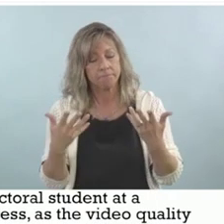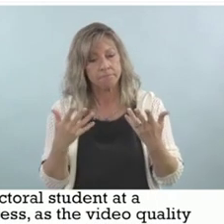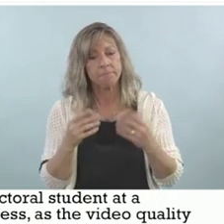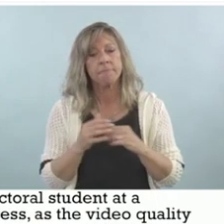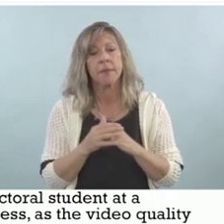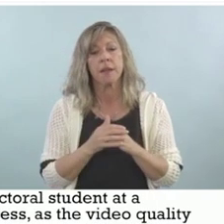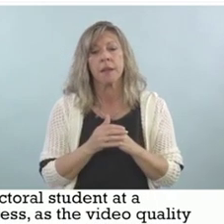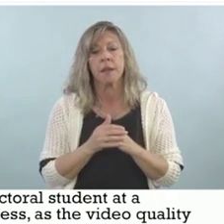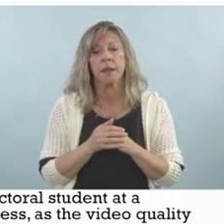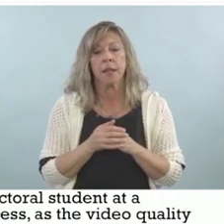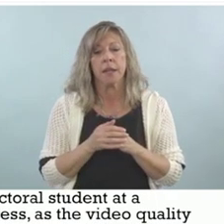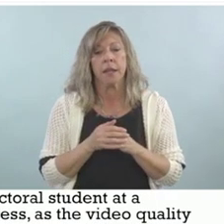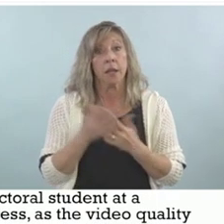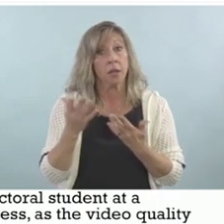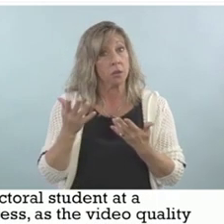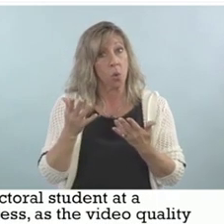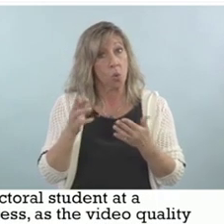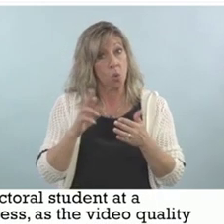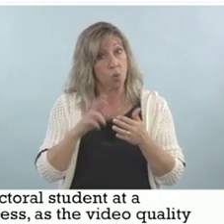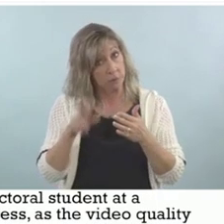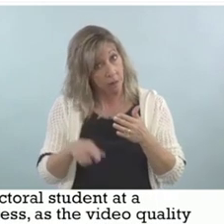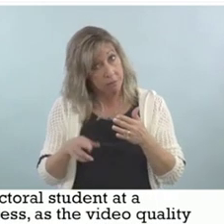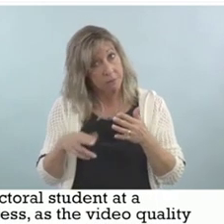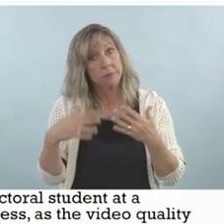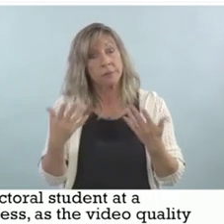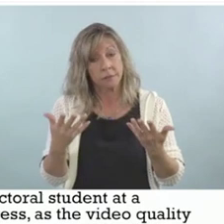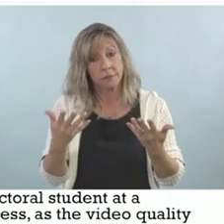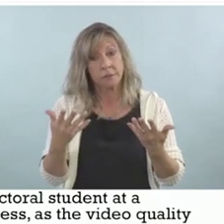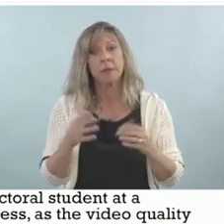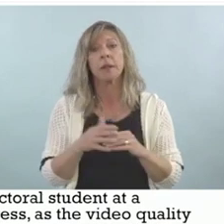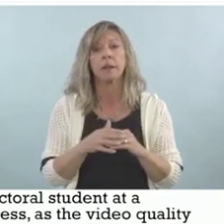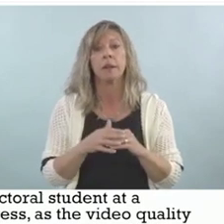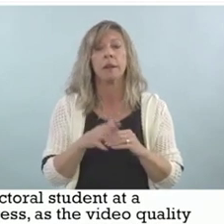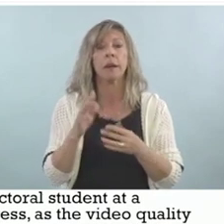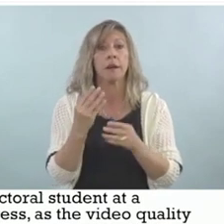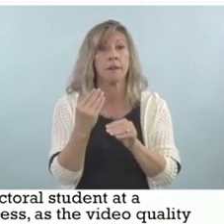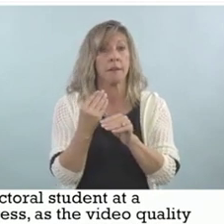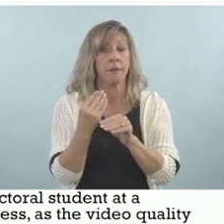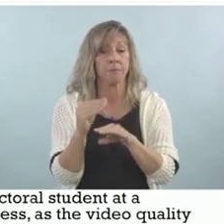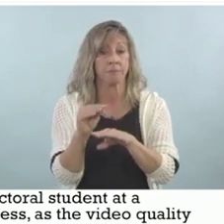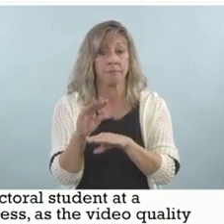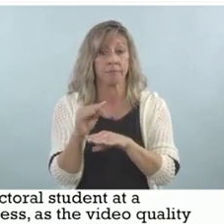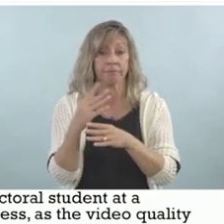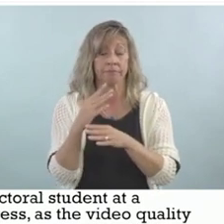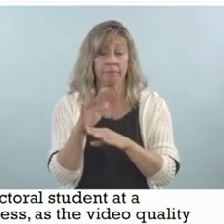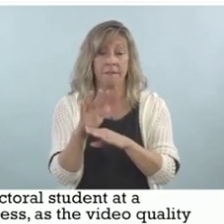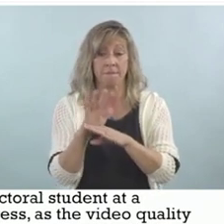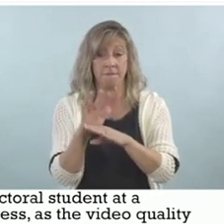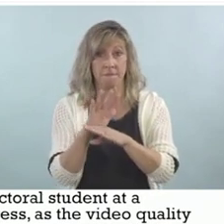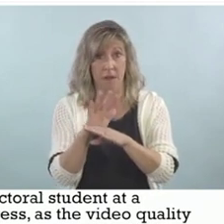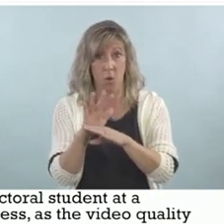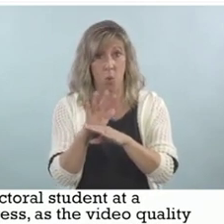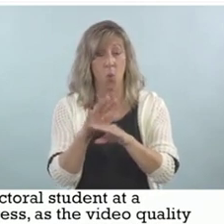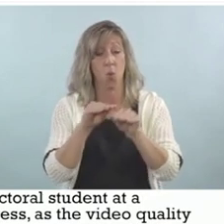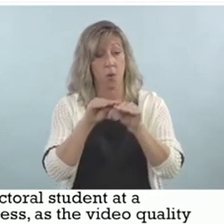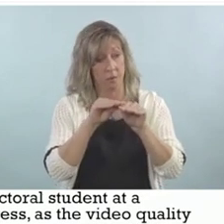So when we sent the videos out for validation,